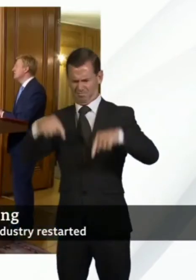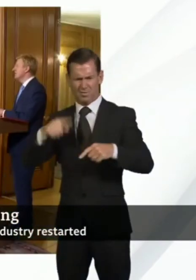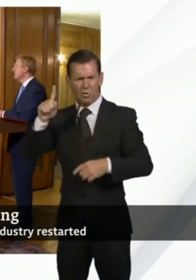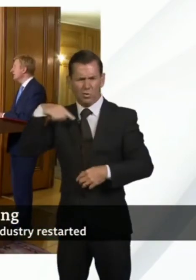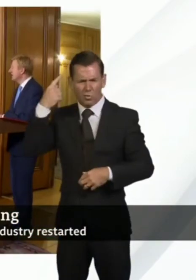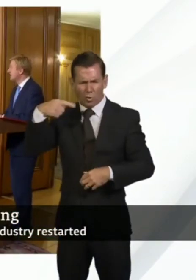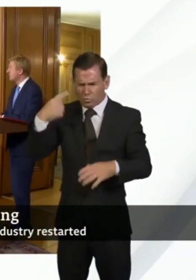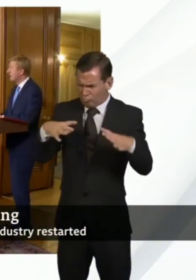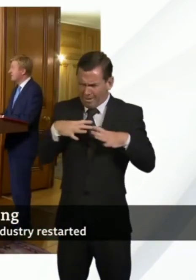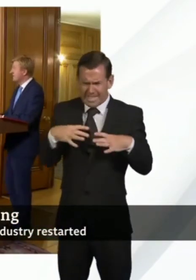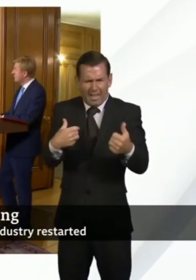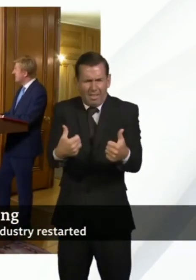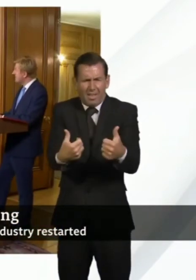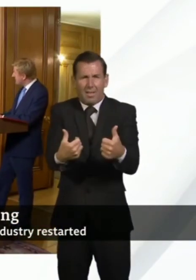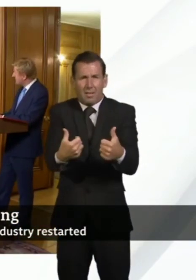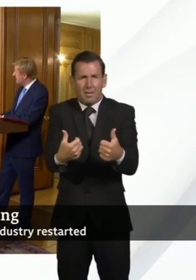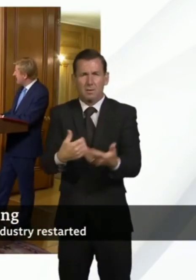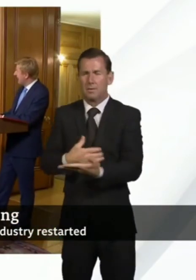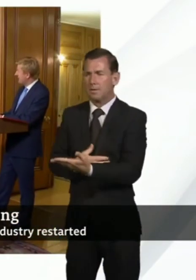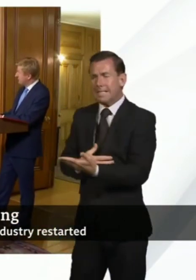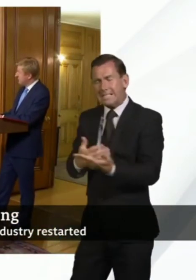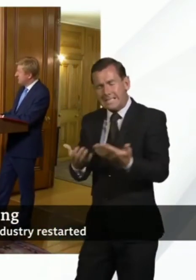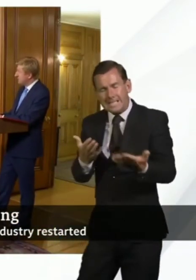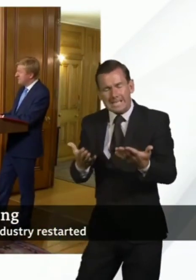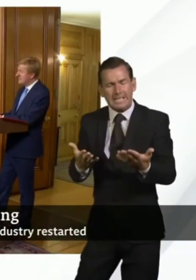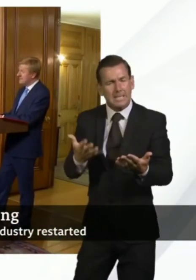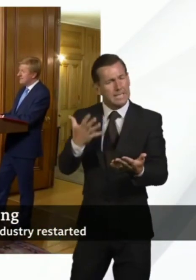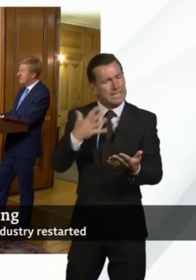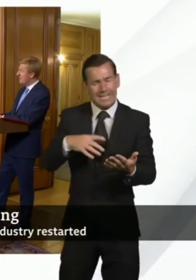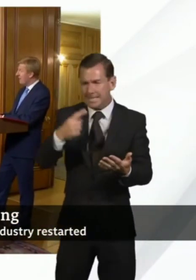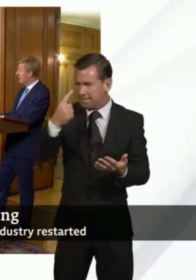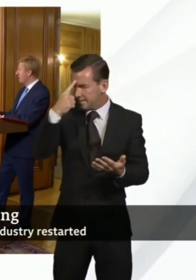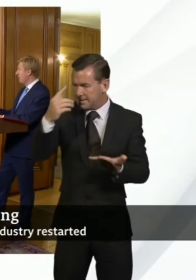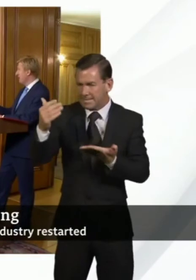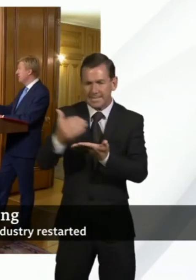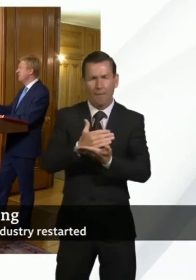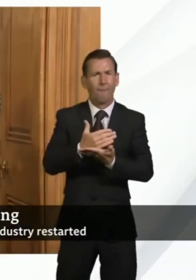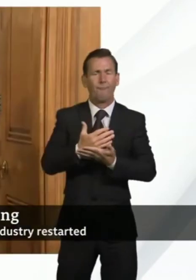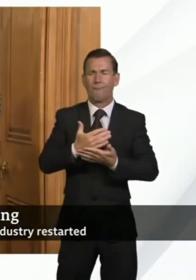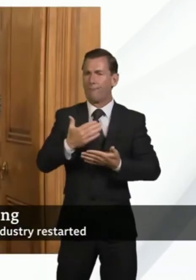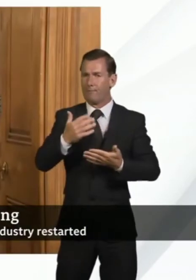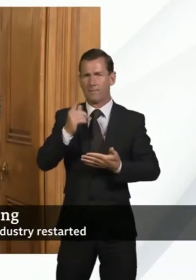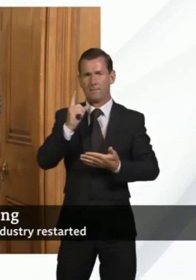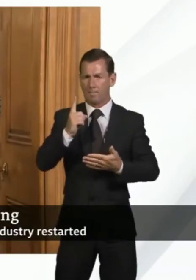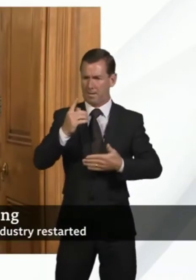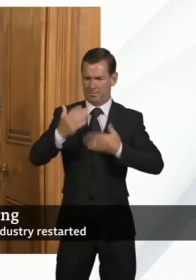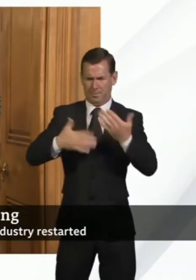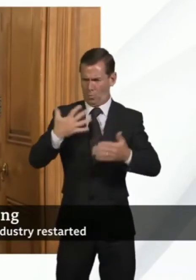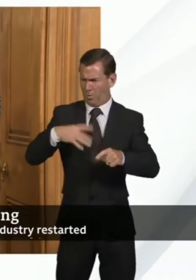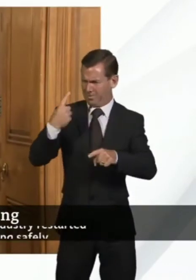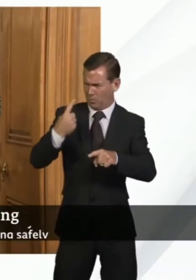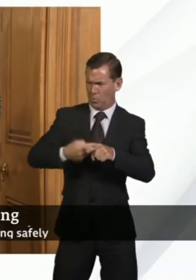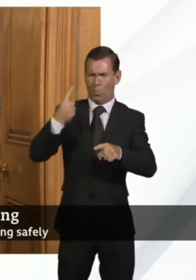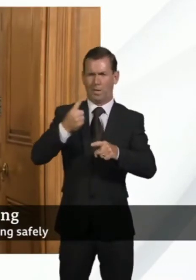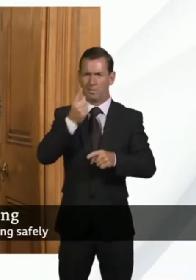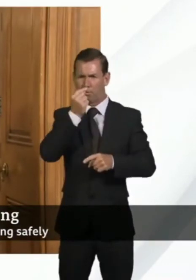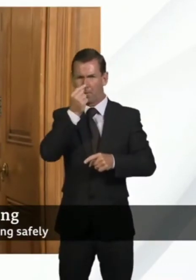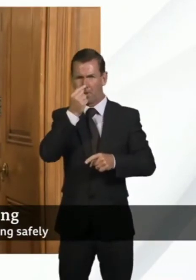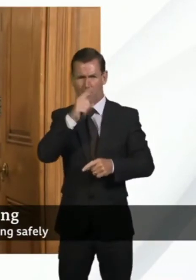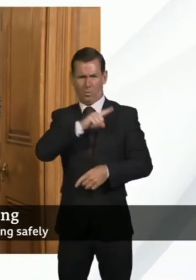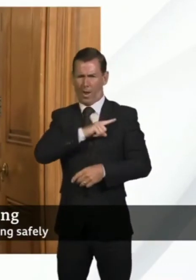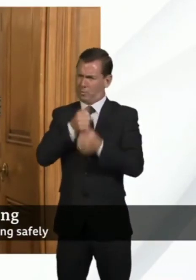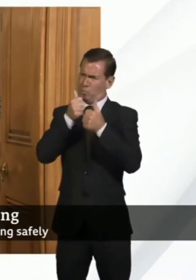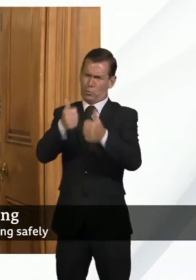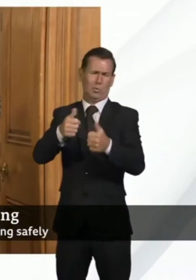look, we want to proceed as fast as we safely can do so because clearly there are benefits in the way I described for children and there are clearly